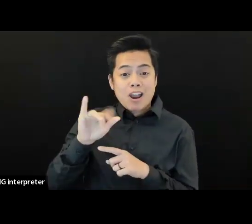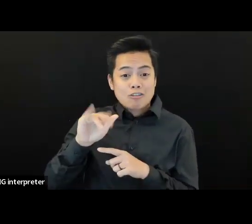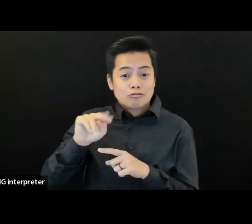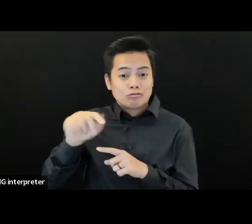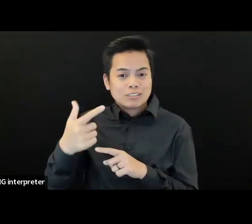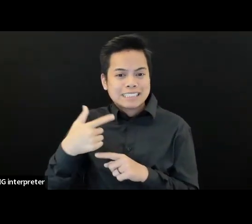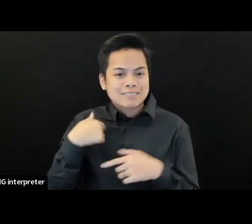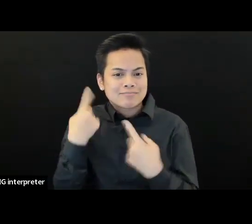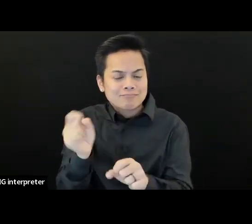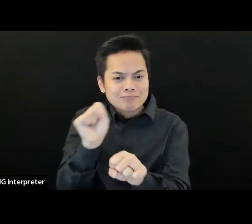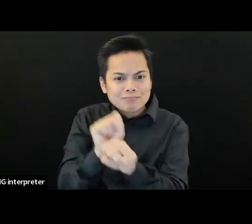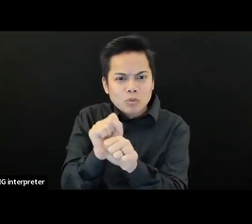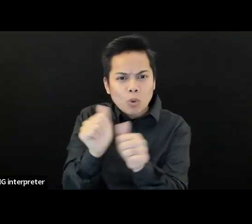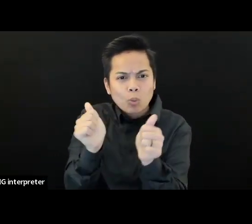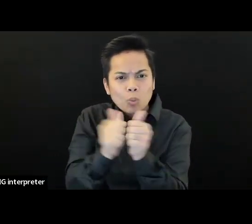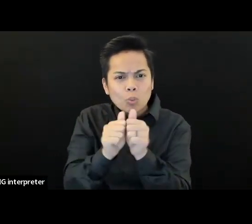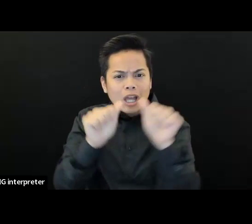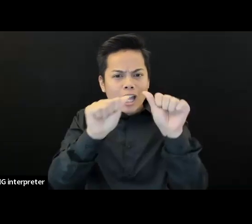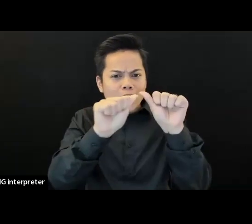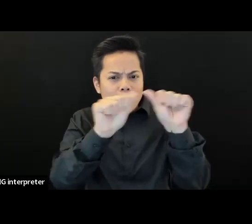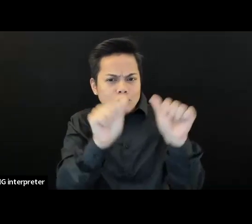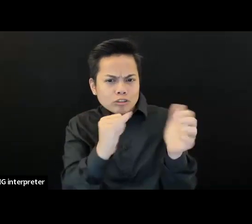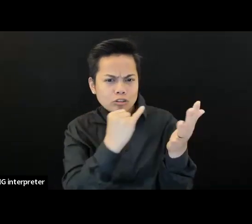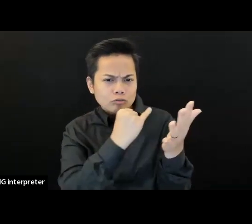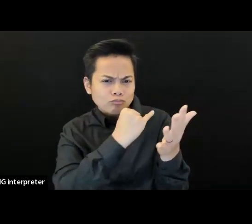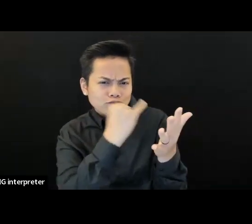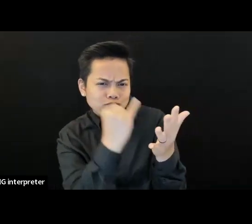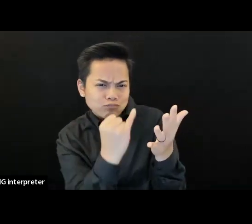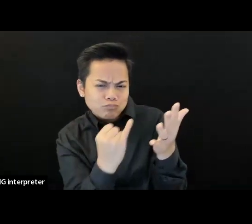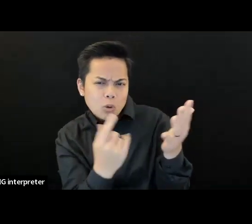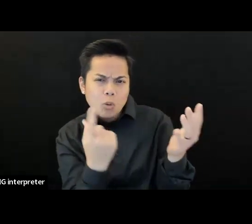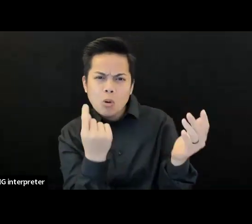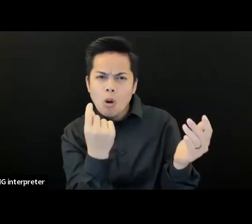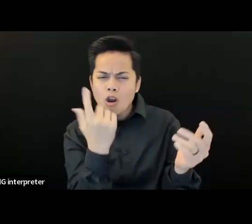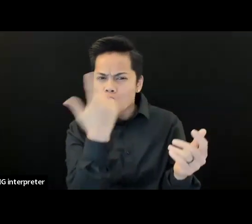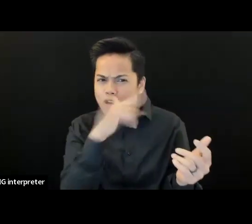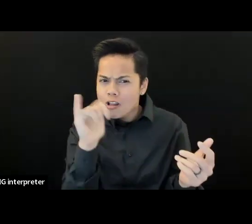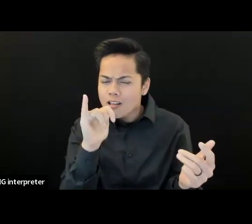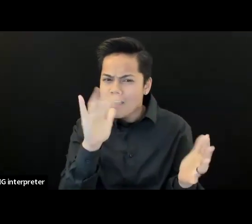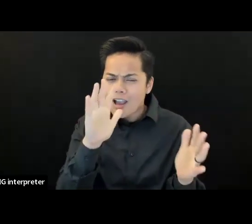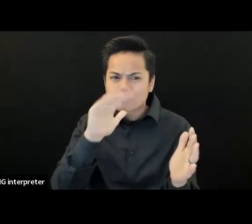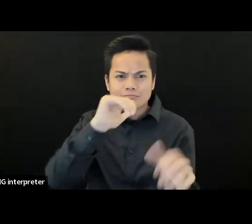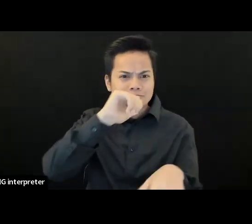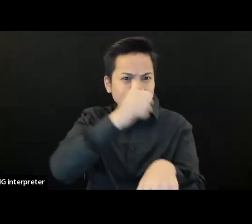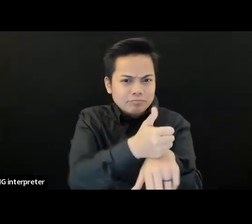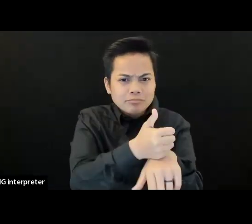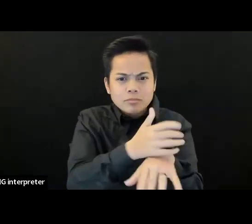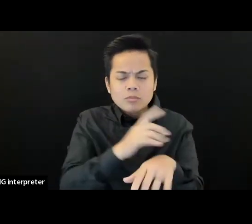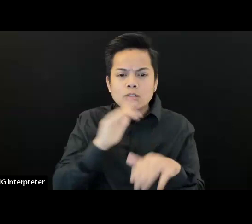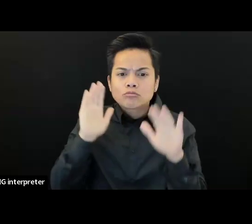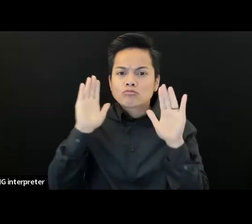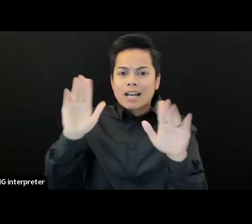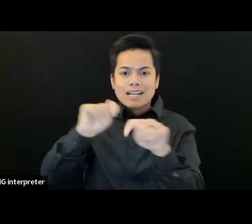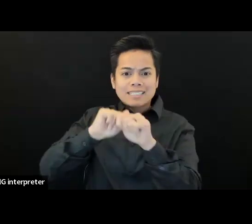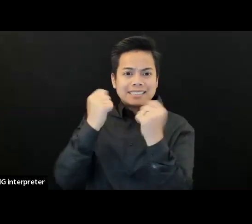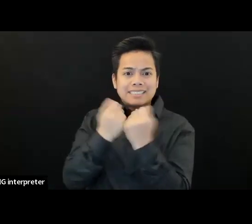And so just a note that these are put together by a wonderful team of architects who are still learning a lot